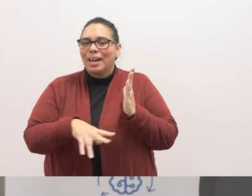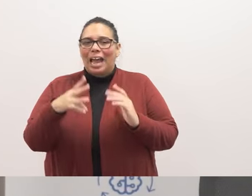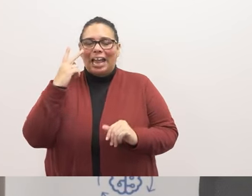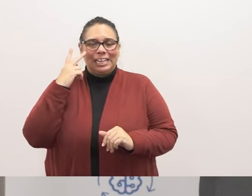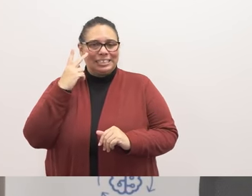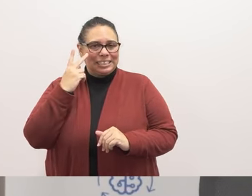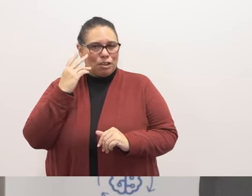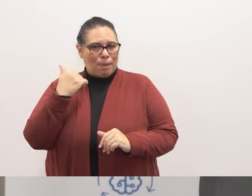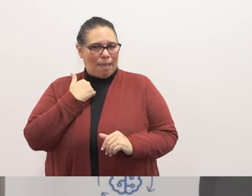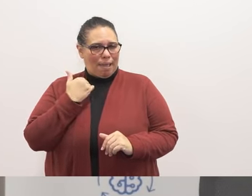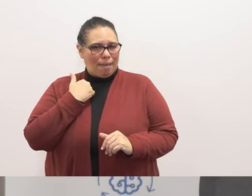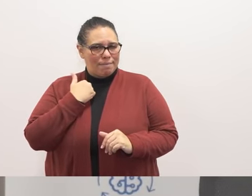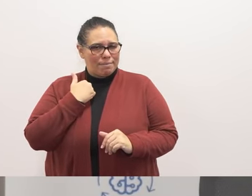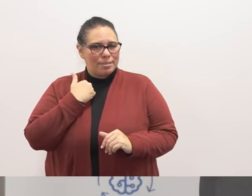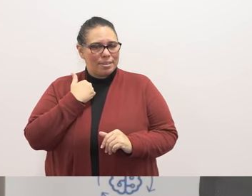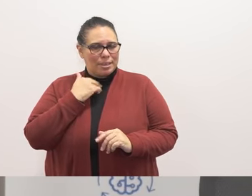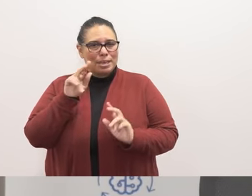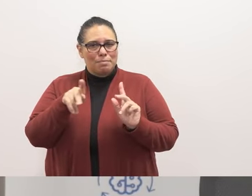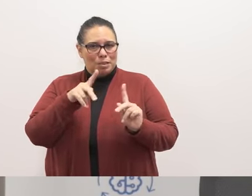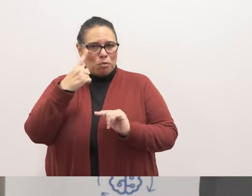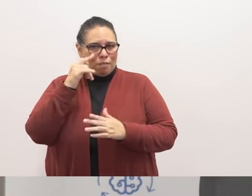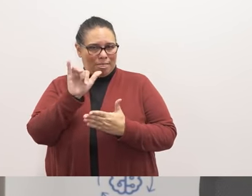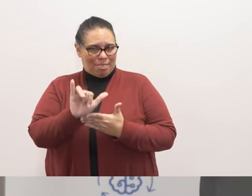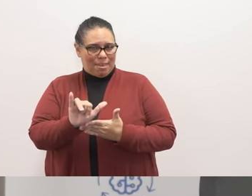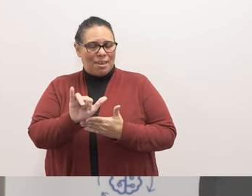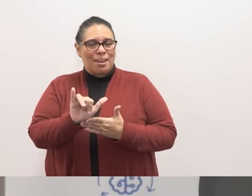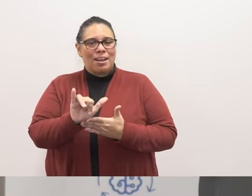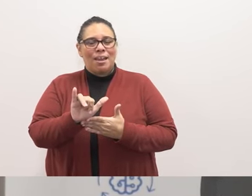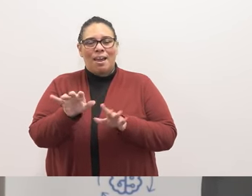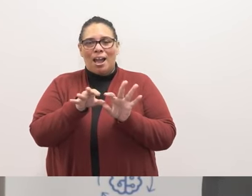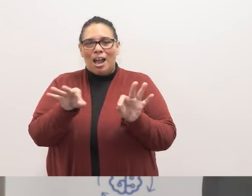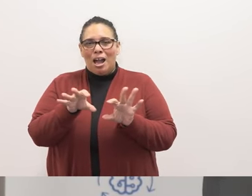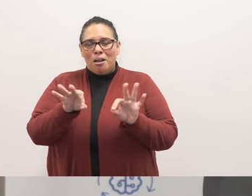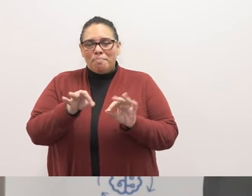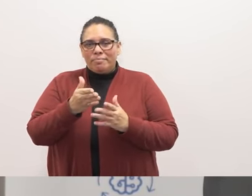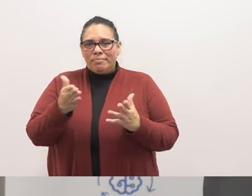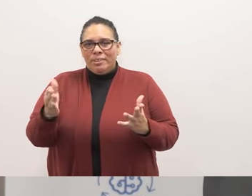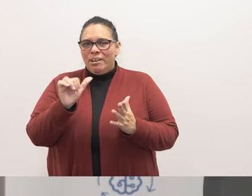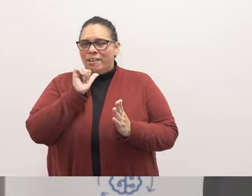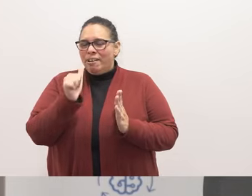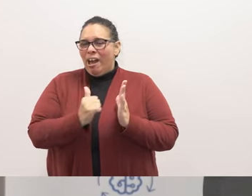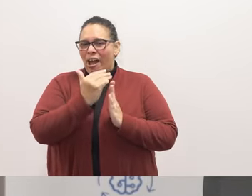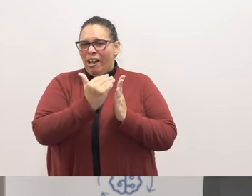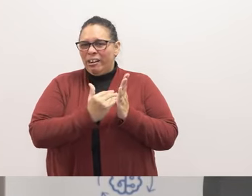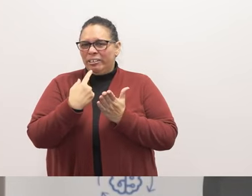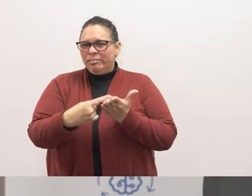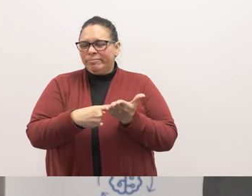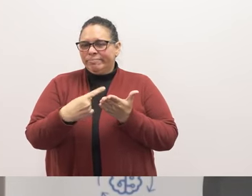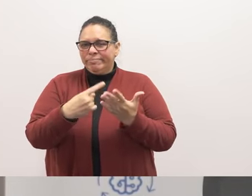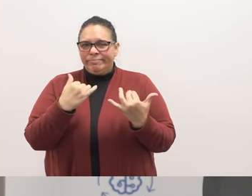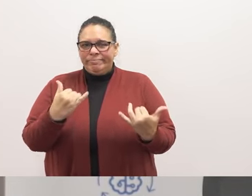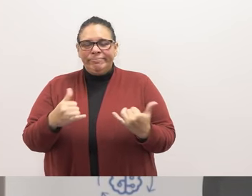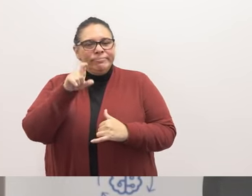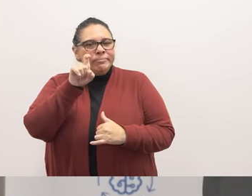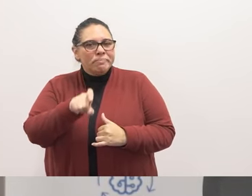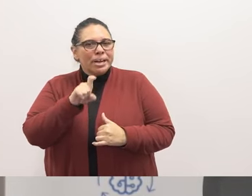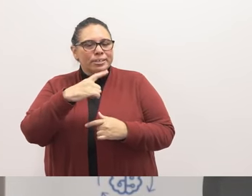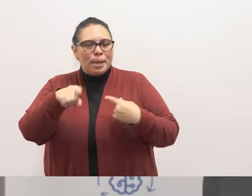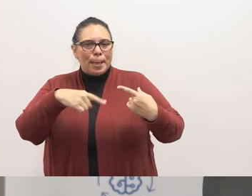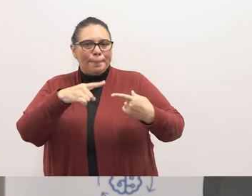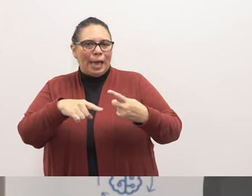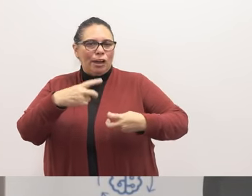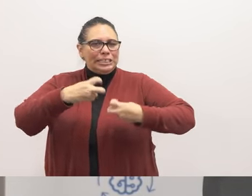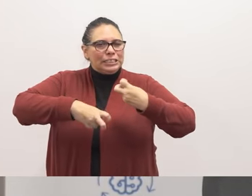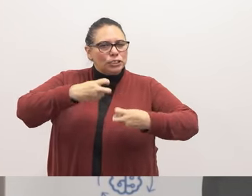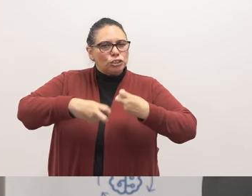see we have people for that. And comments on an item not listed for discussion today must be about issues